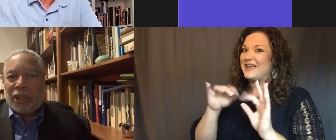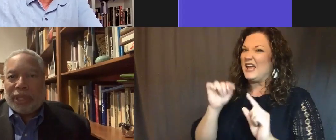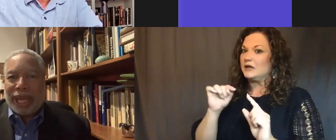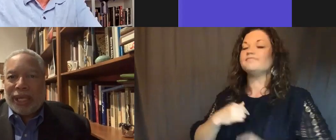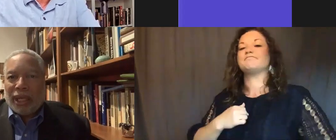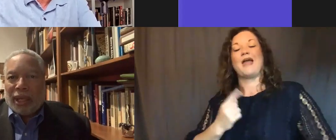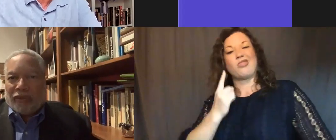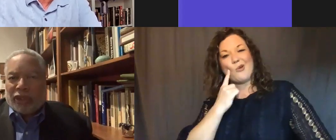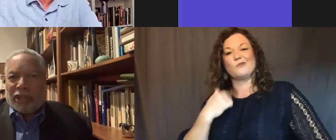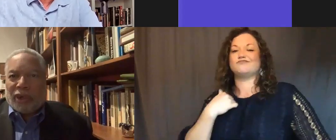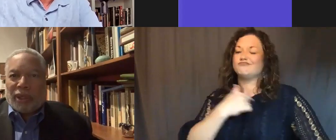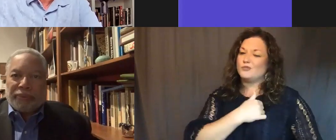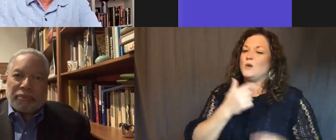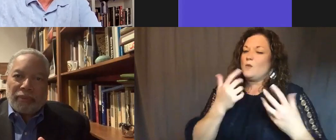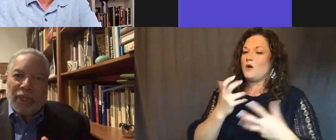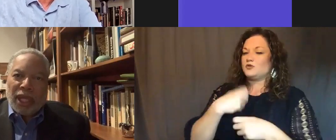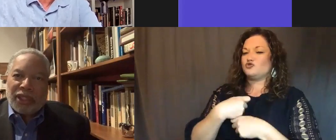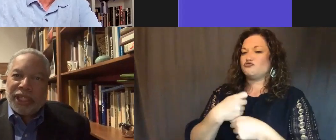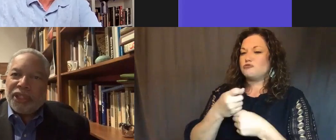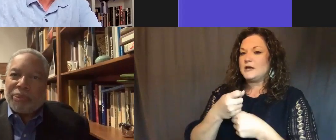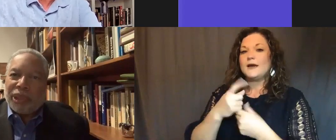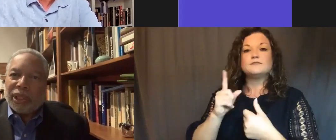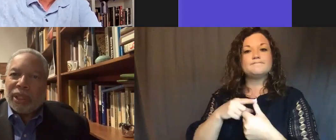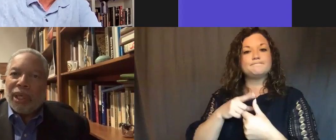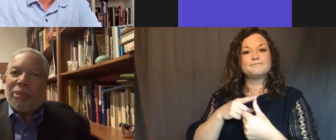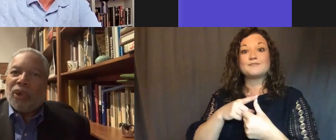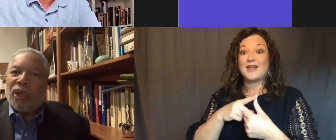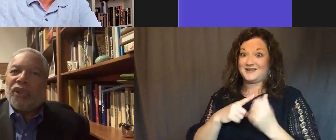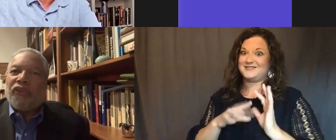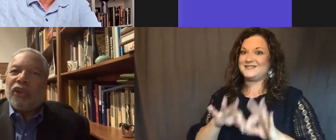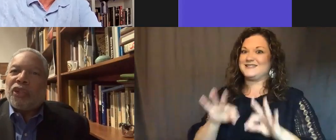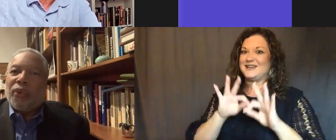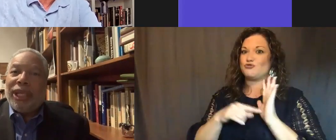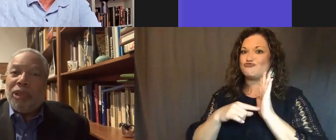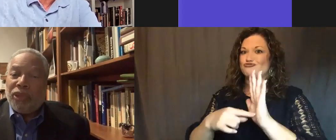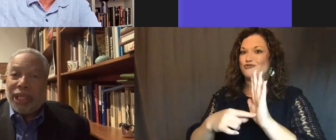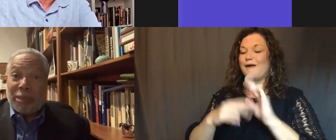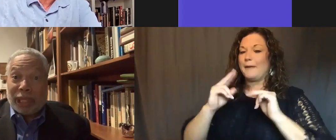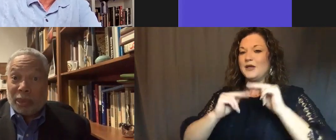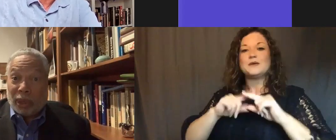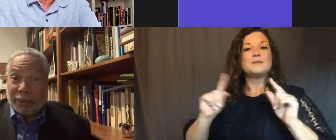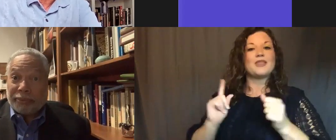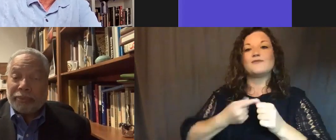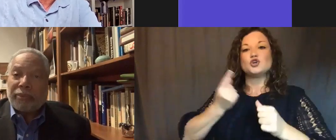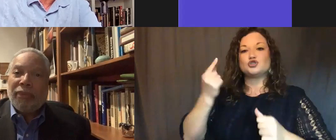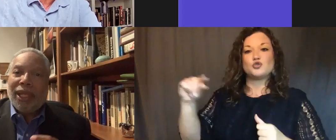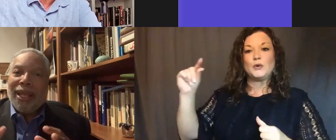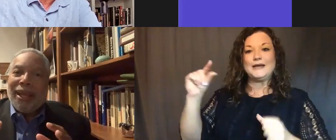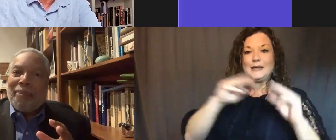wanted to create, first of all, a signature building, but also the first green museum on the mall.